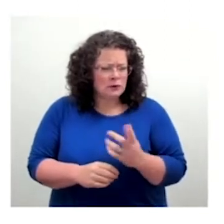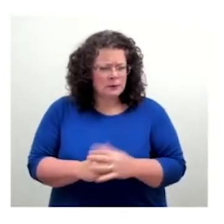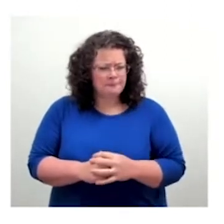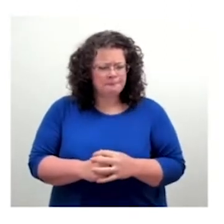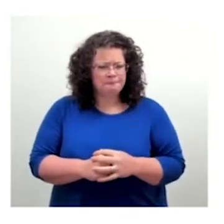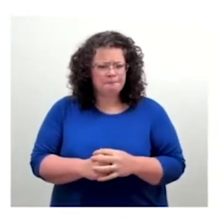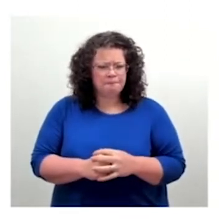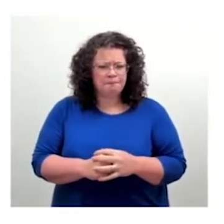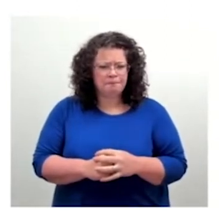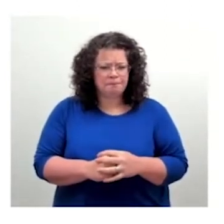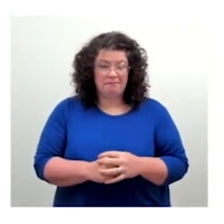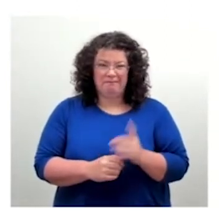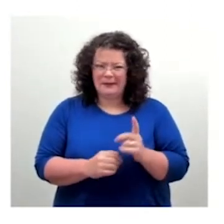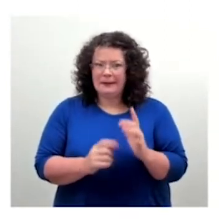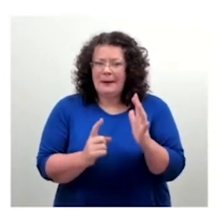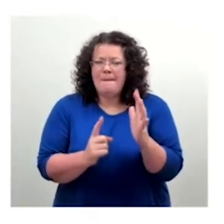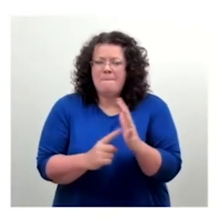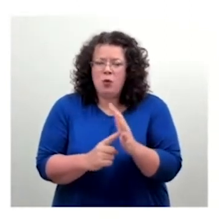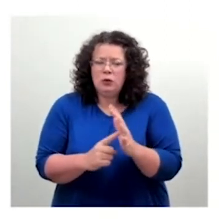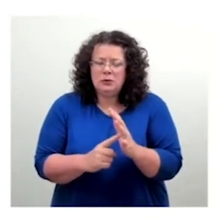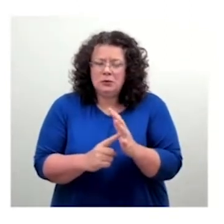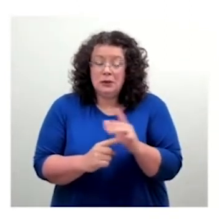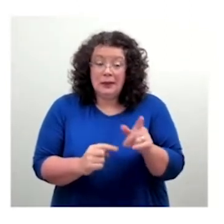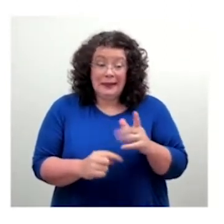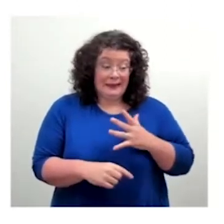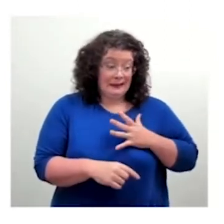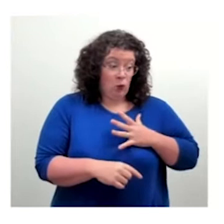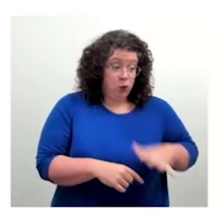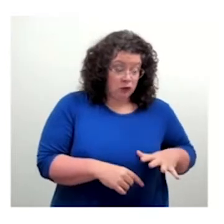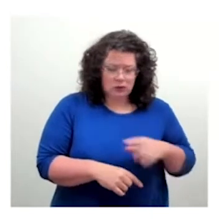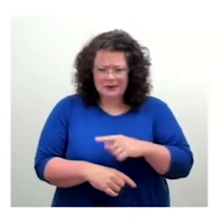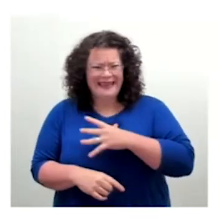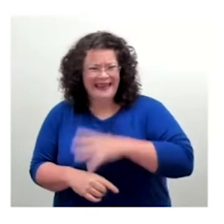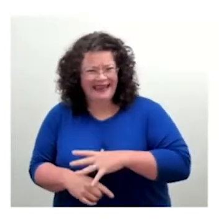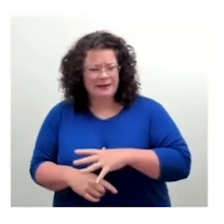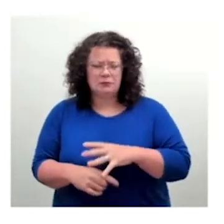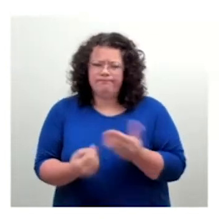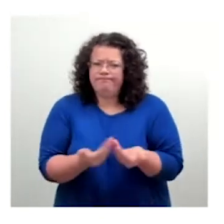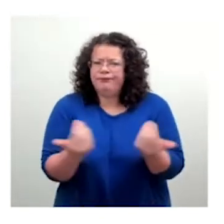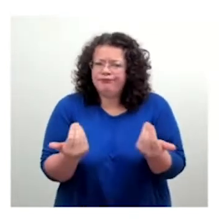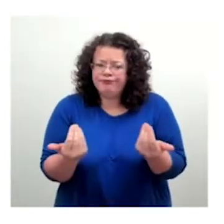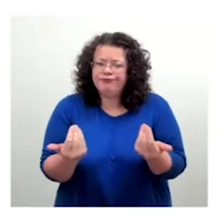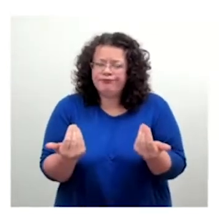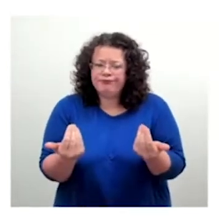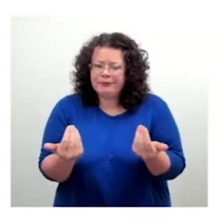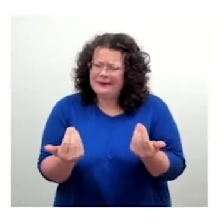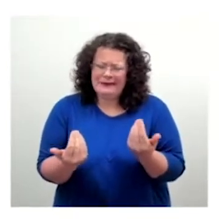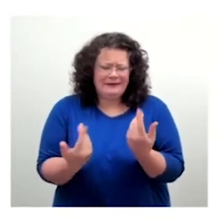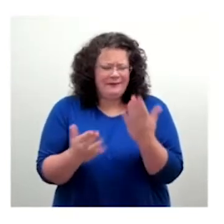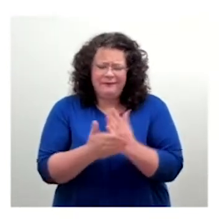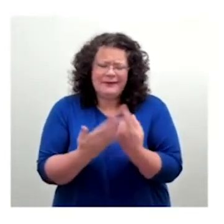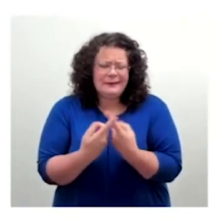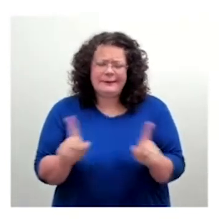want, you know, they're often quite very different things. And obviously, the BBC being a public company,